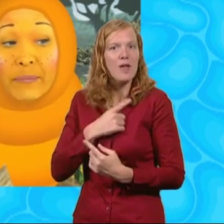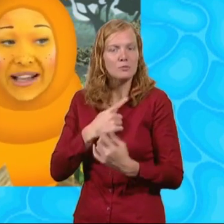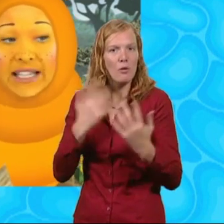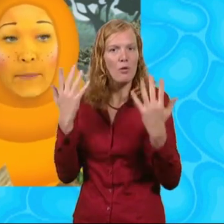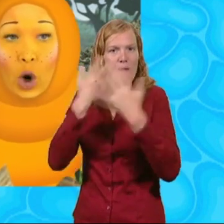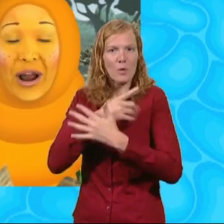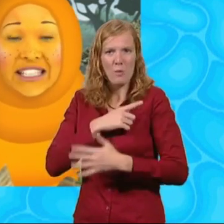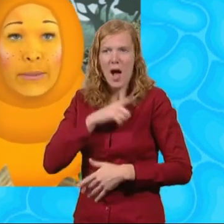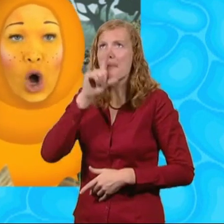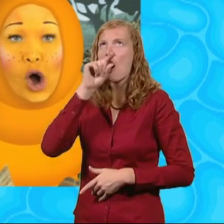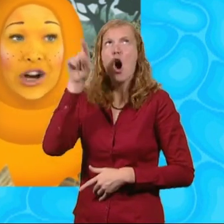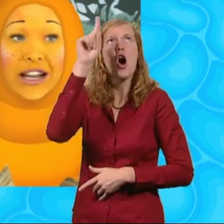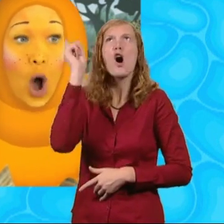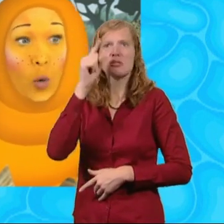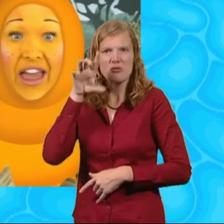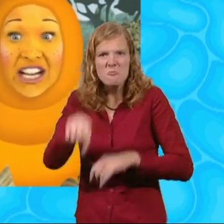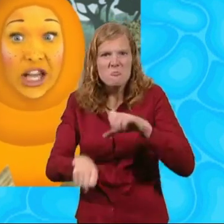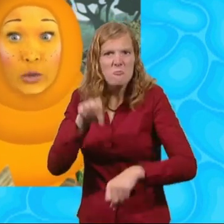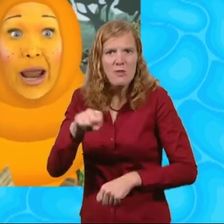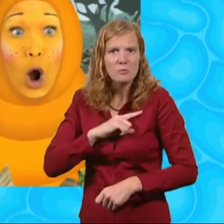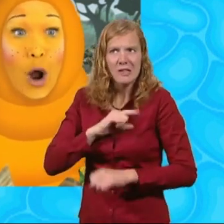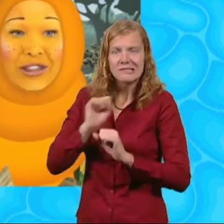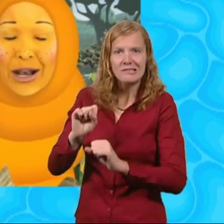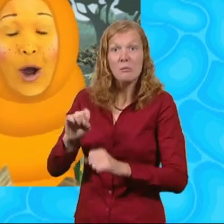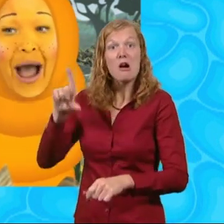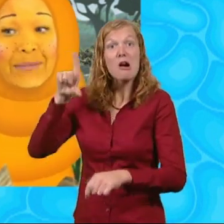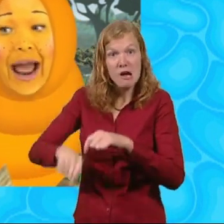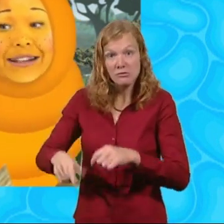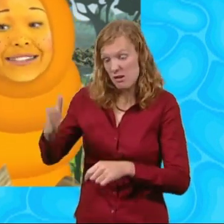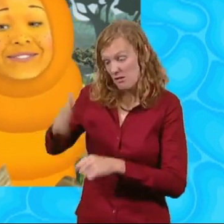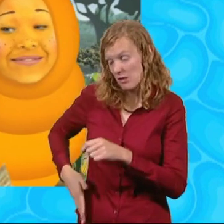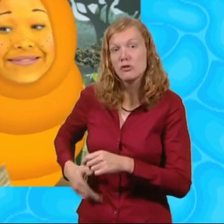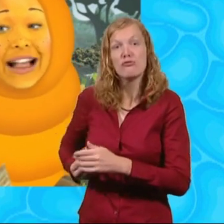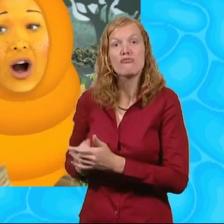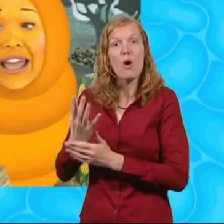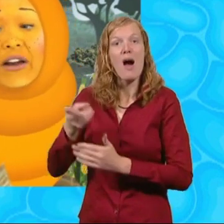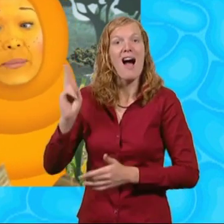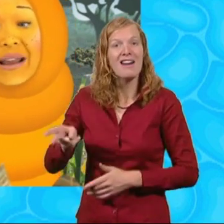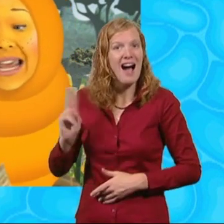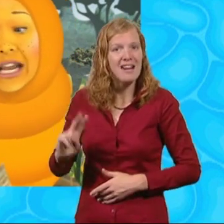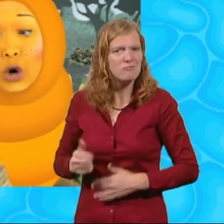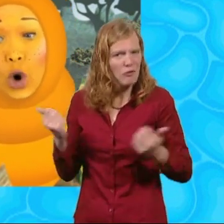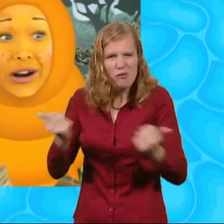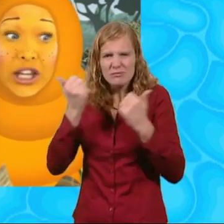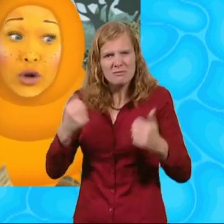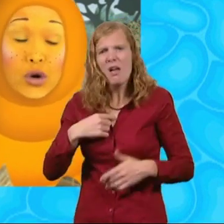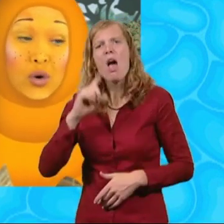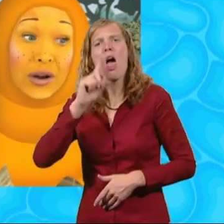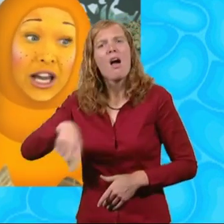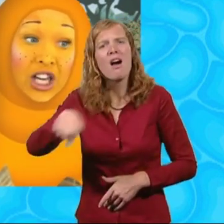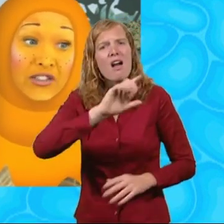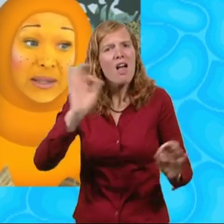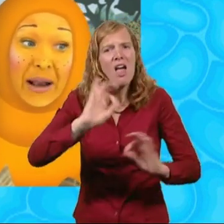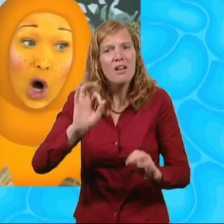off by some crazy bird, well then it just regrows, no harm done. I haven't been ignoring you.